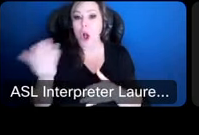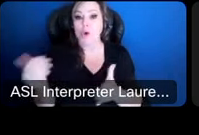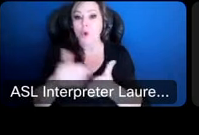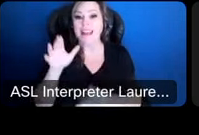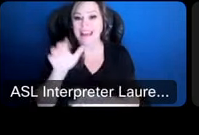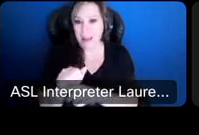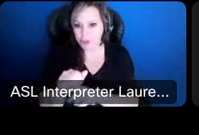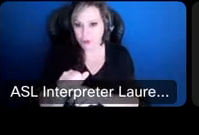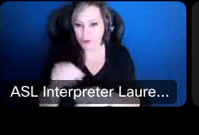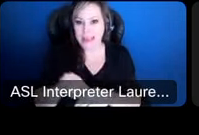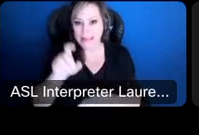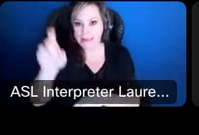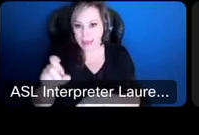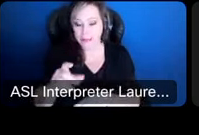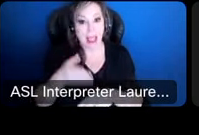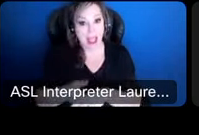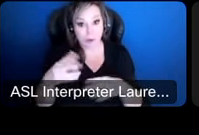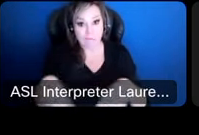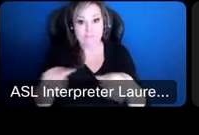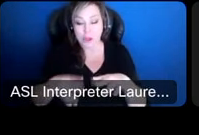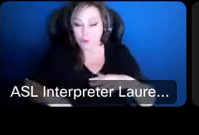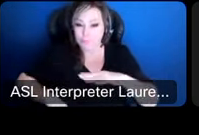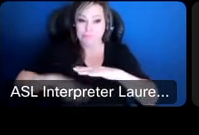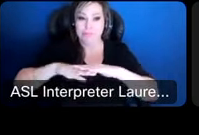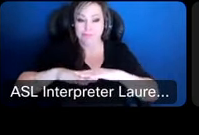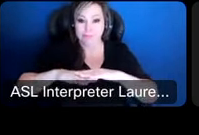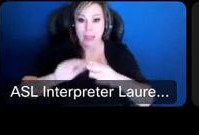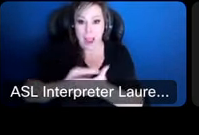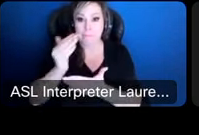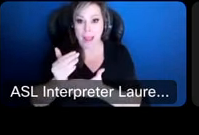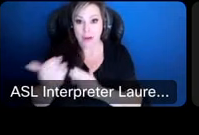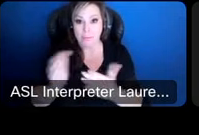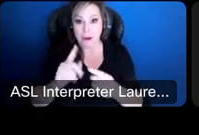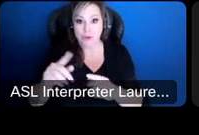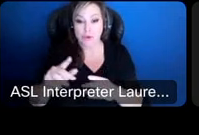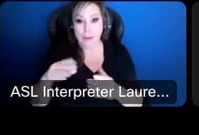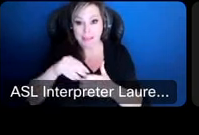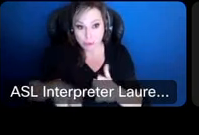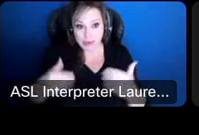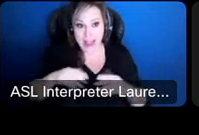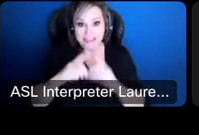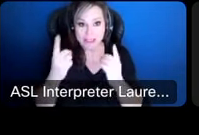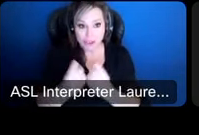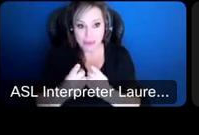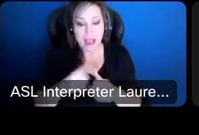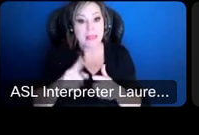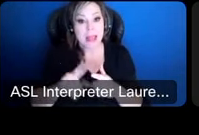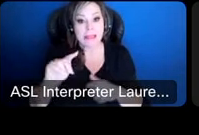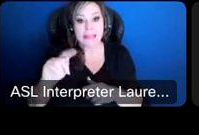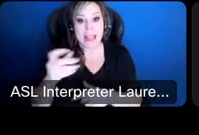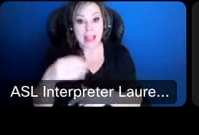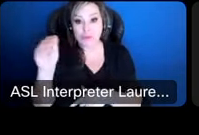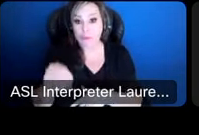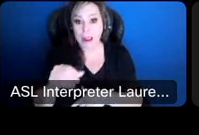once your property values get to be a certain amount and compared to the number of students you have in the district your tax rate no longer